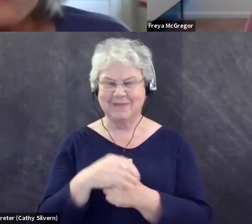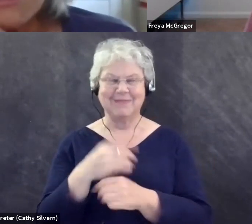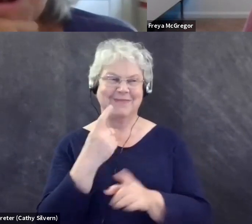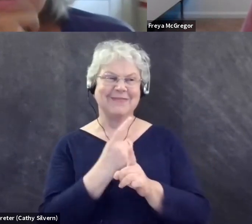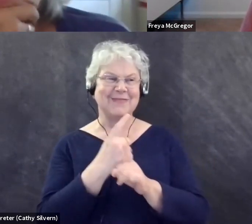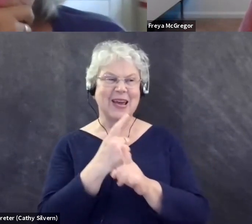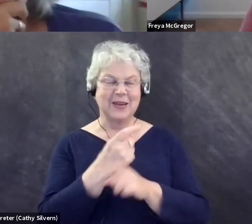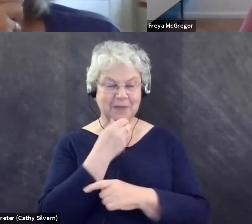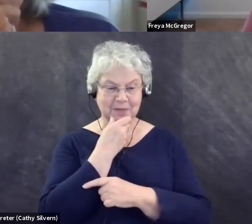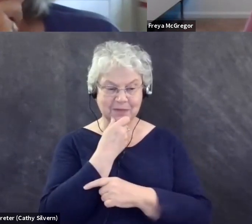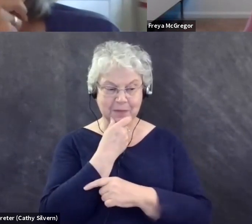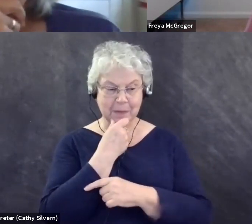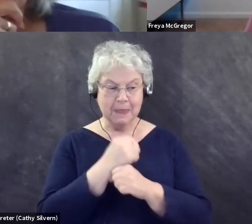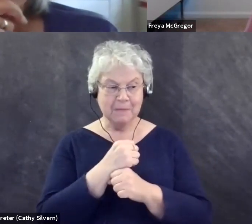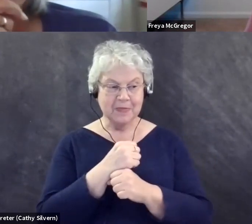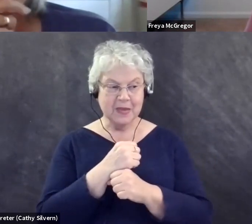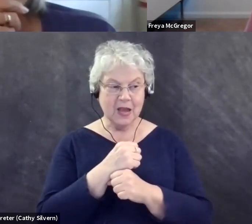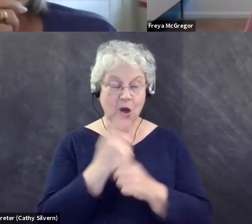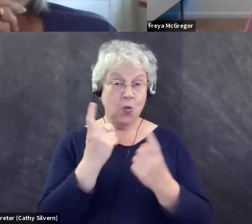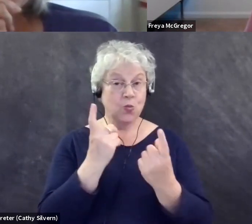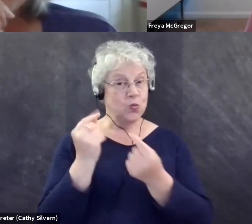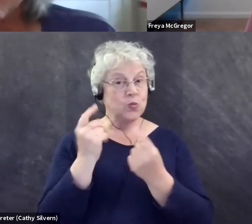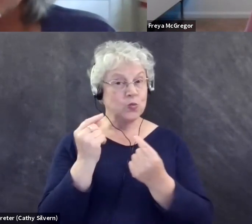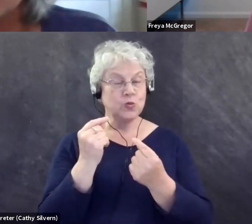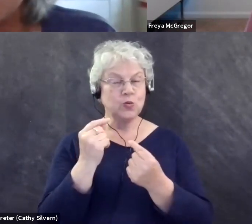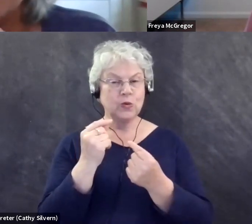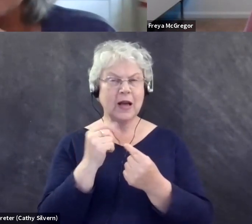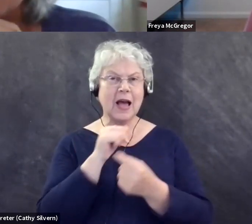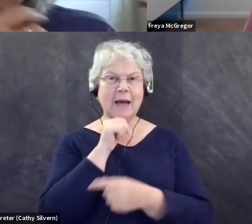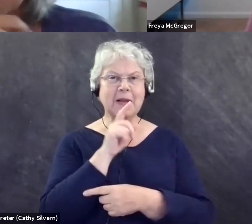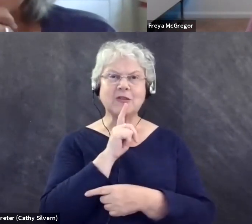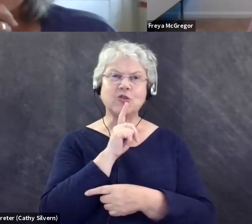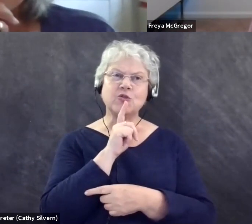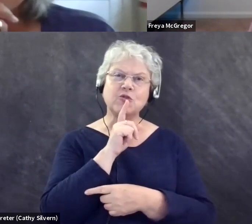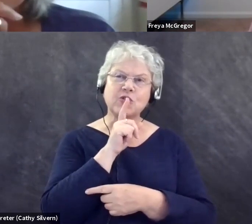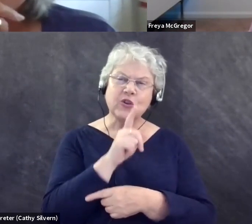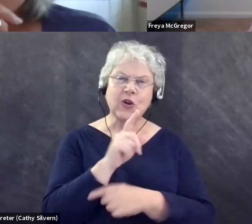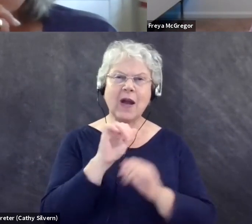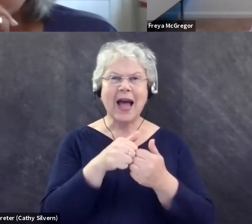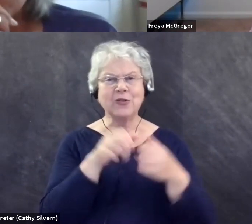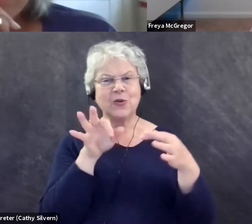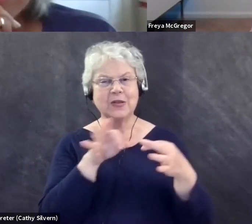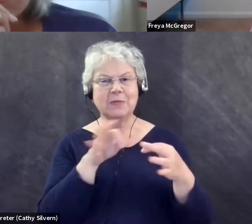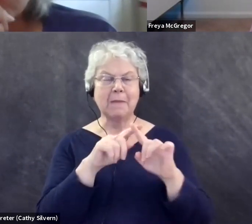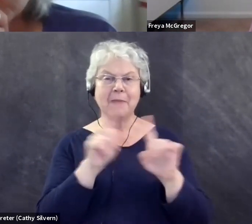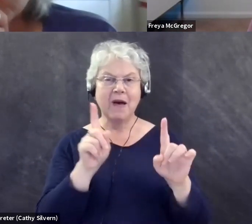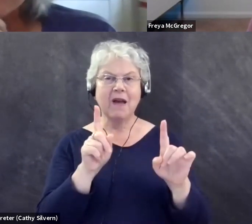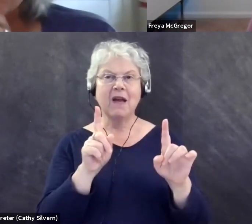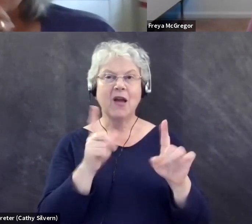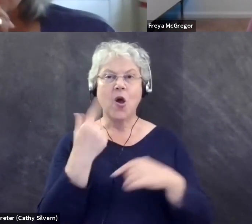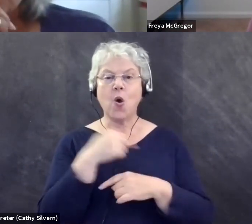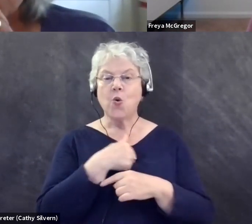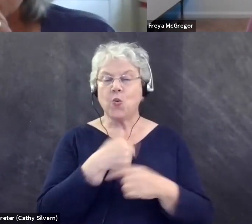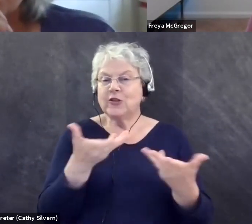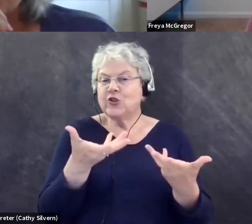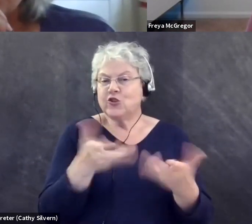Well, I think part of what we want to do, and I'm not sure I really had to articulate this is we don't want